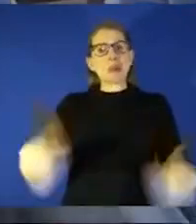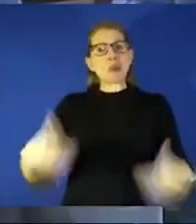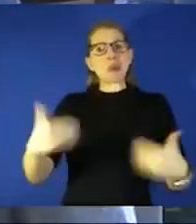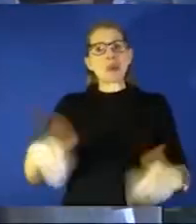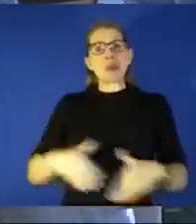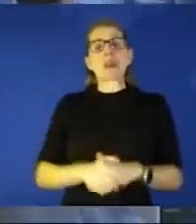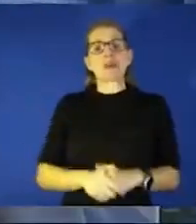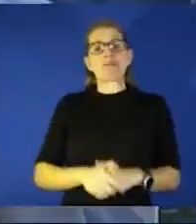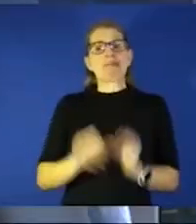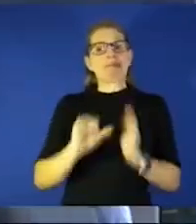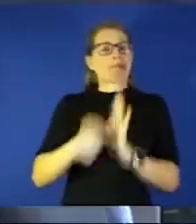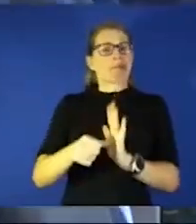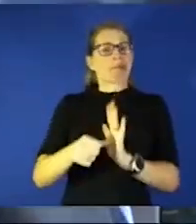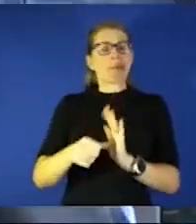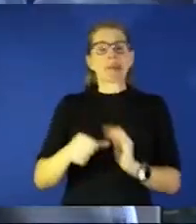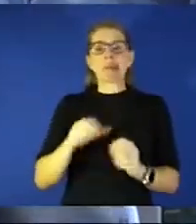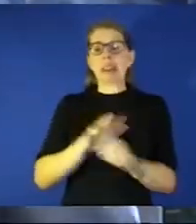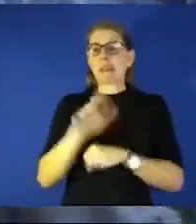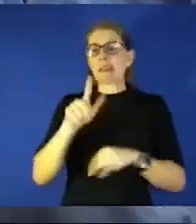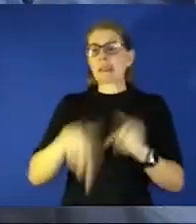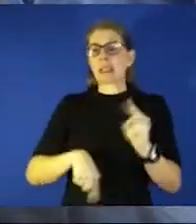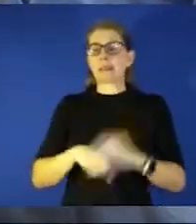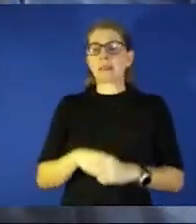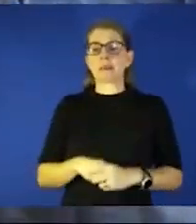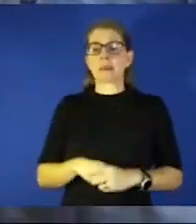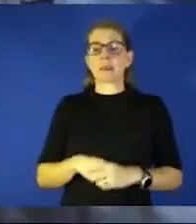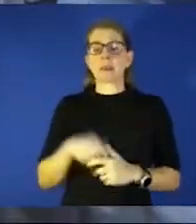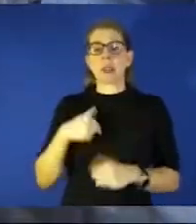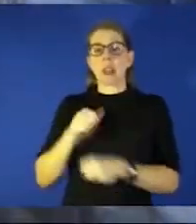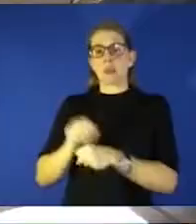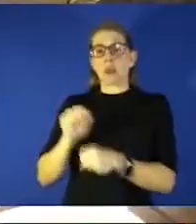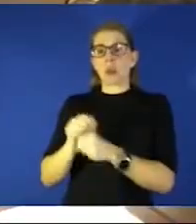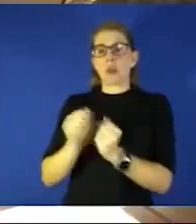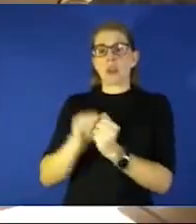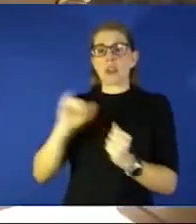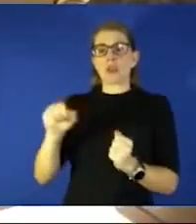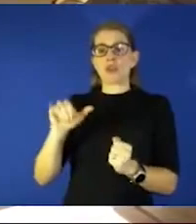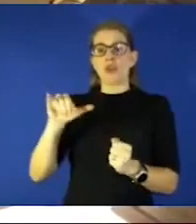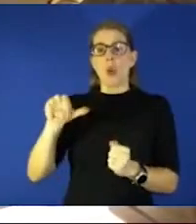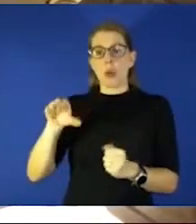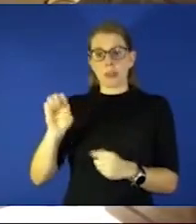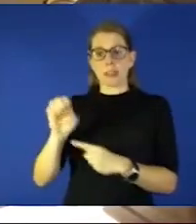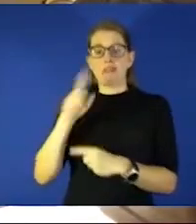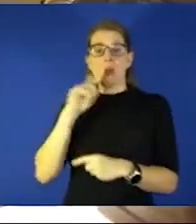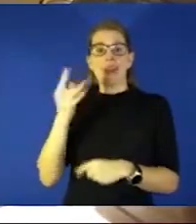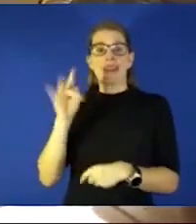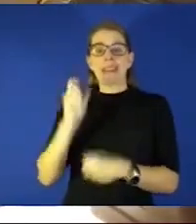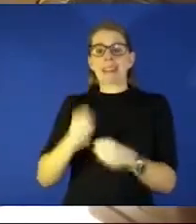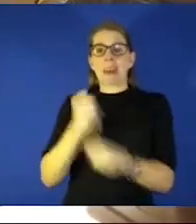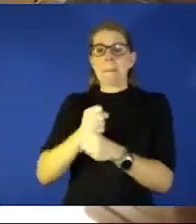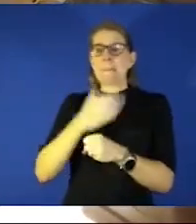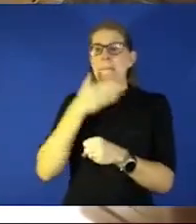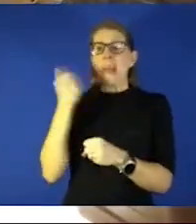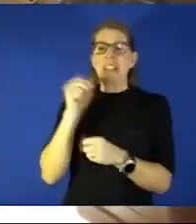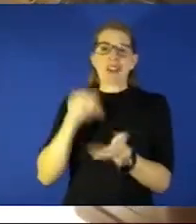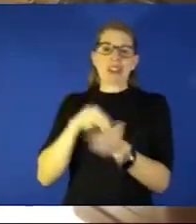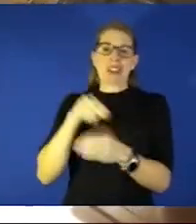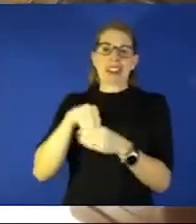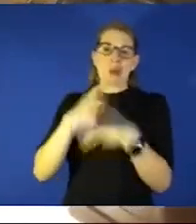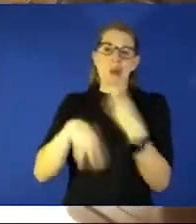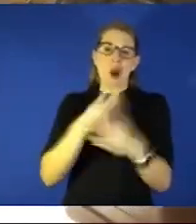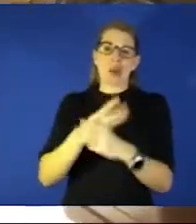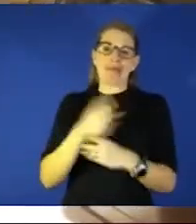just I've worked uh with Joyce Funk she's the nurse I've had the pleasure and honor working with for 18 years I think she's the best nurse in the world and uh